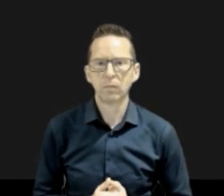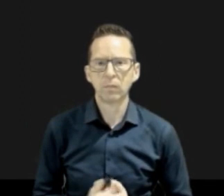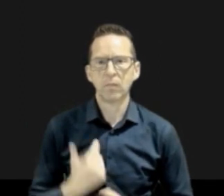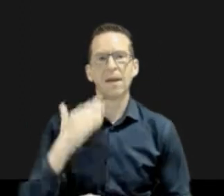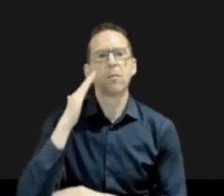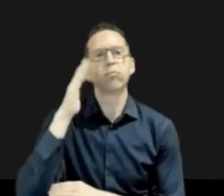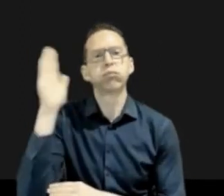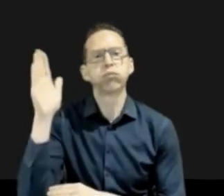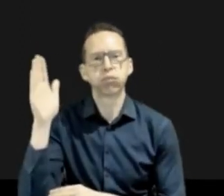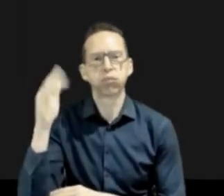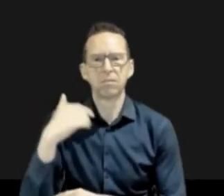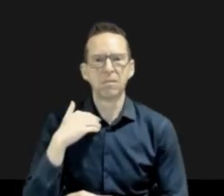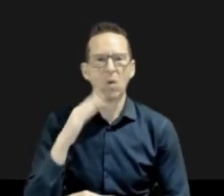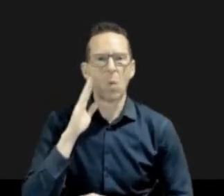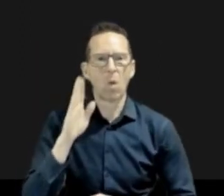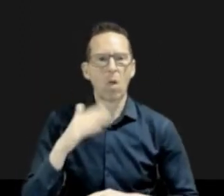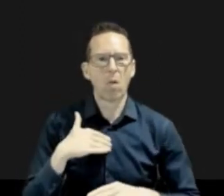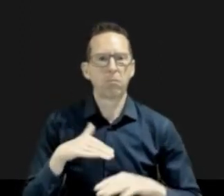aparecer muchas gracias